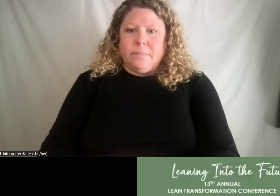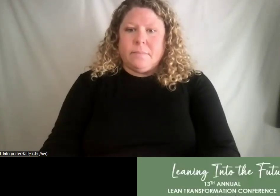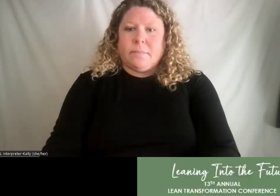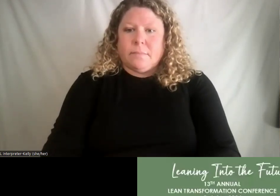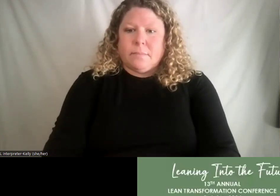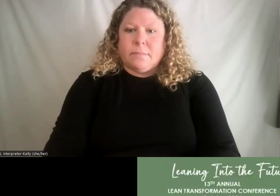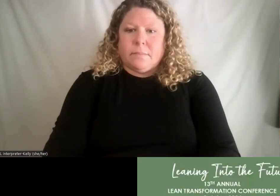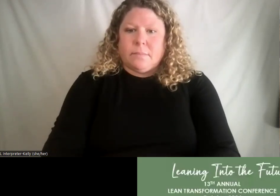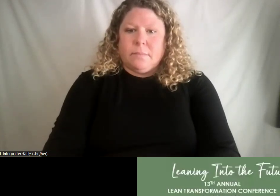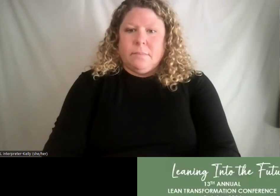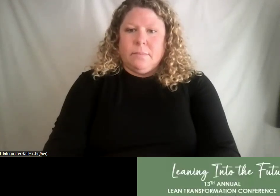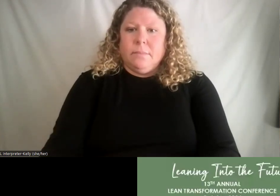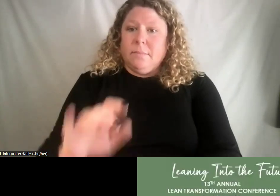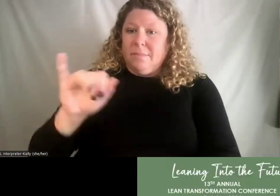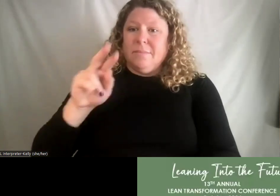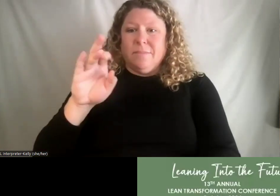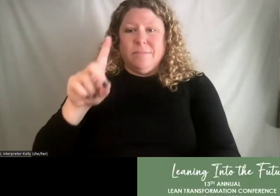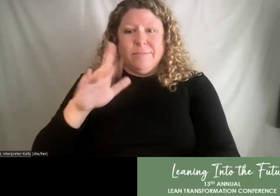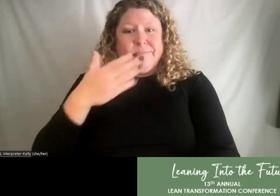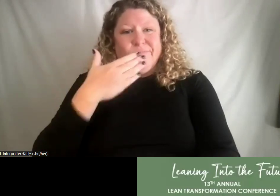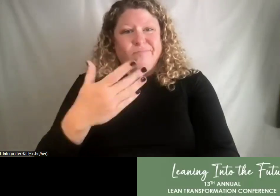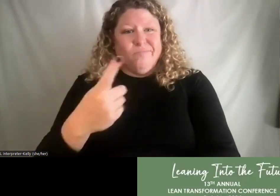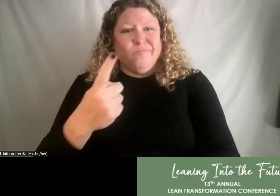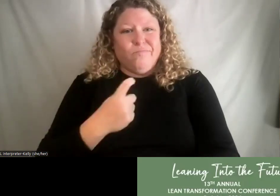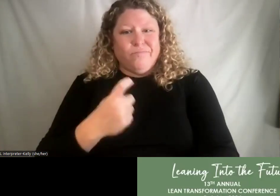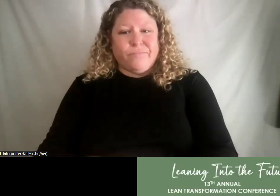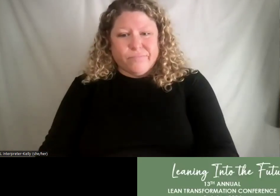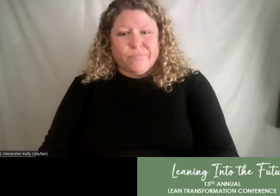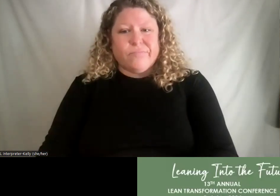That's a good one. So. In that case.